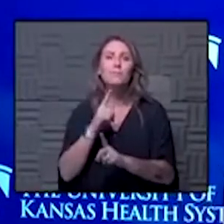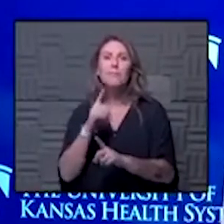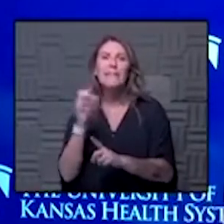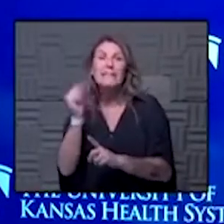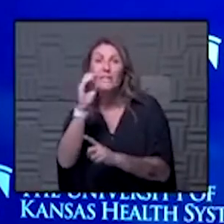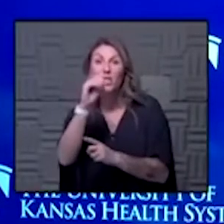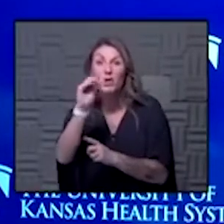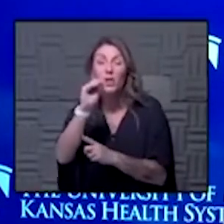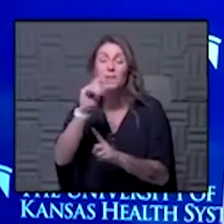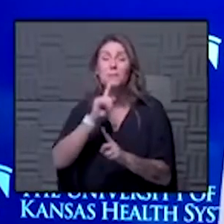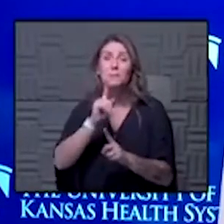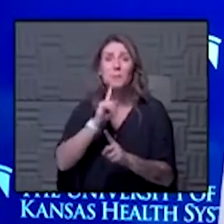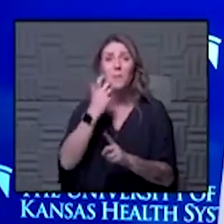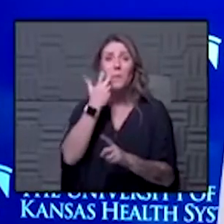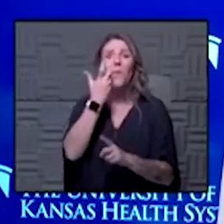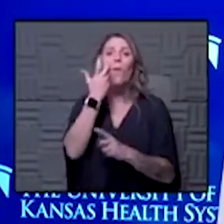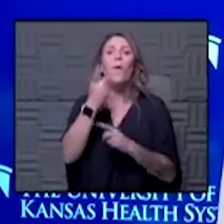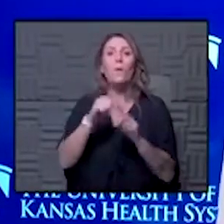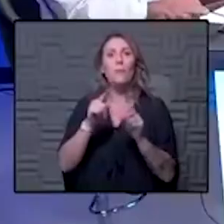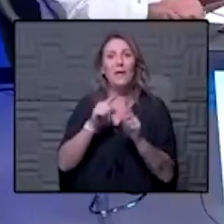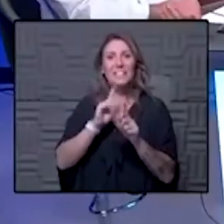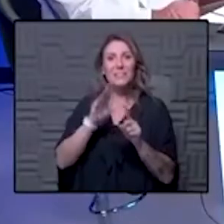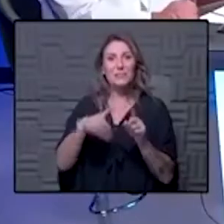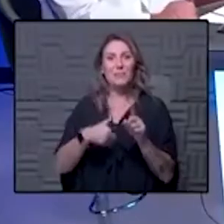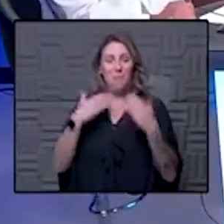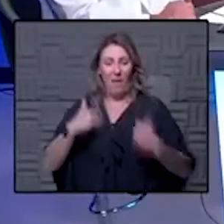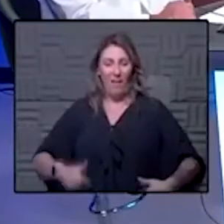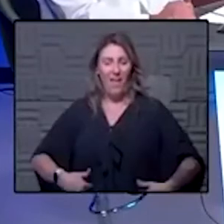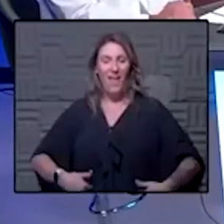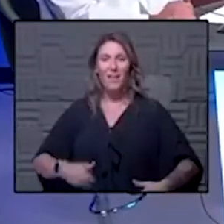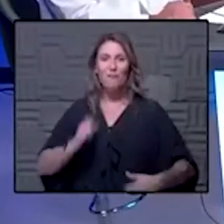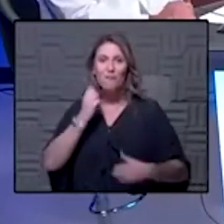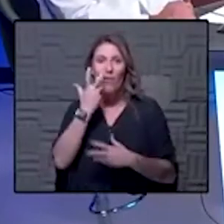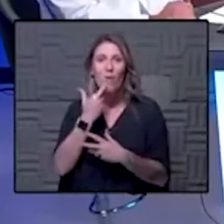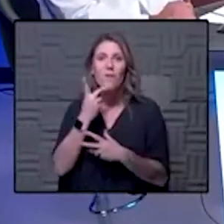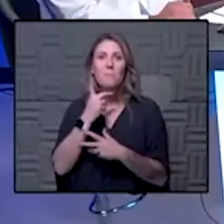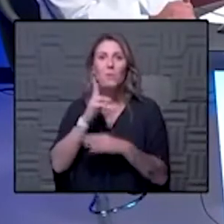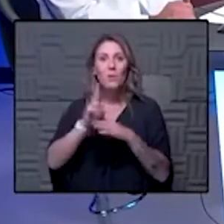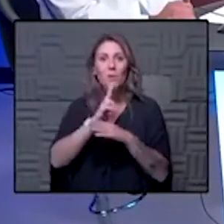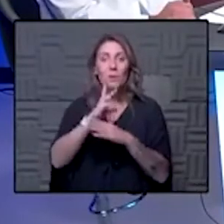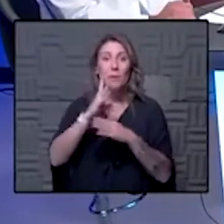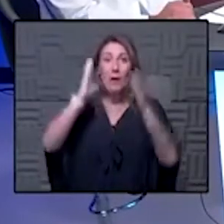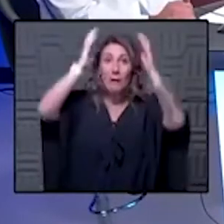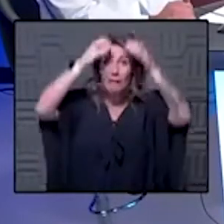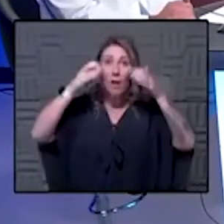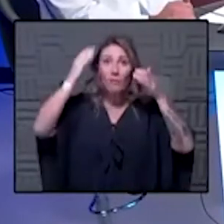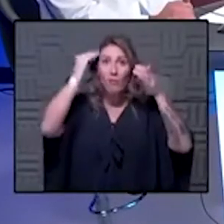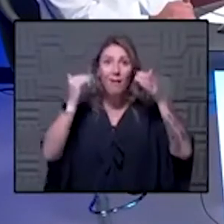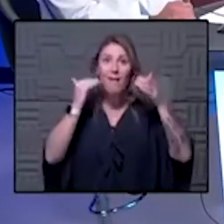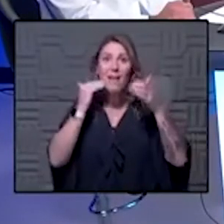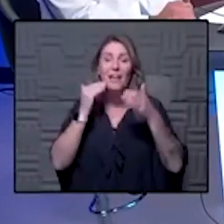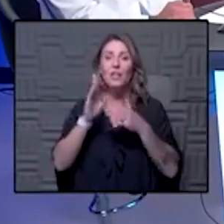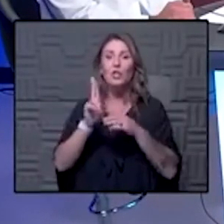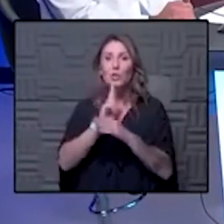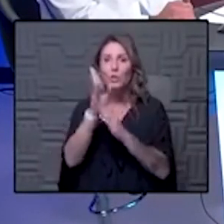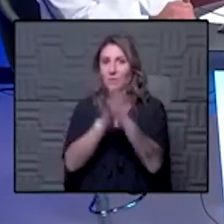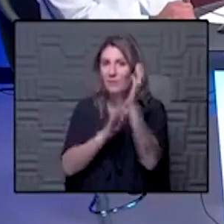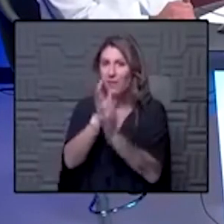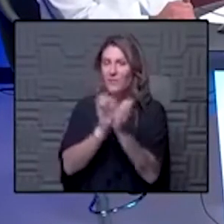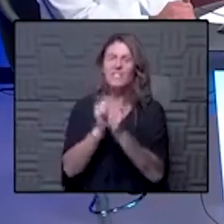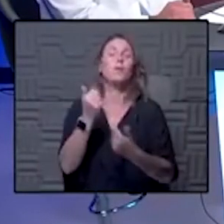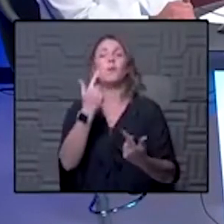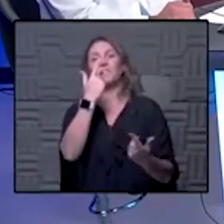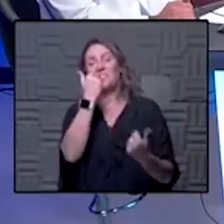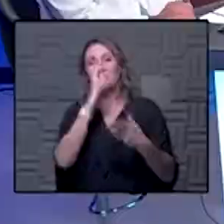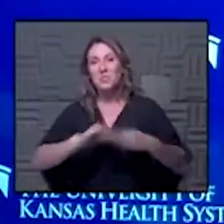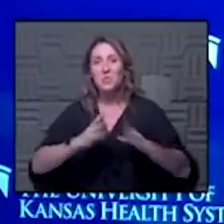but it's all about keeping your core warm absolutely cover your head wear your gloves yeah okay this is a funny story for a few years a few years